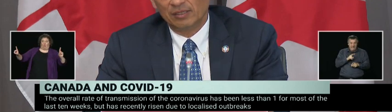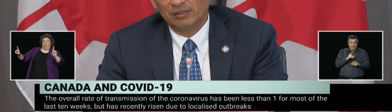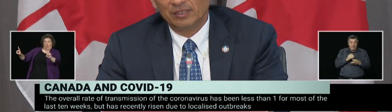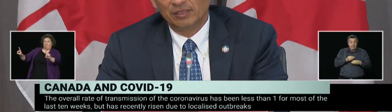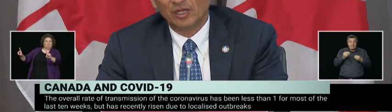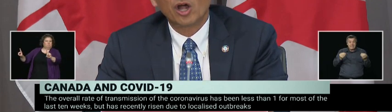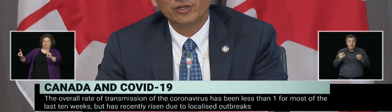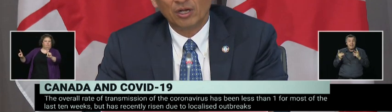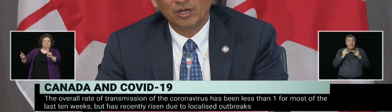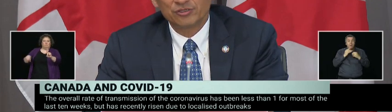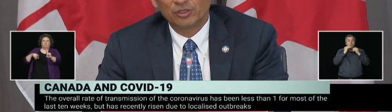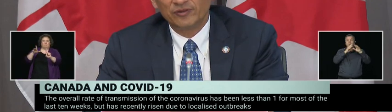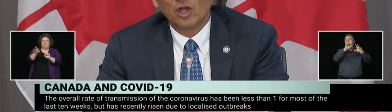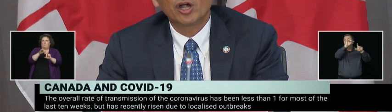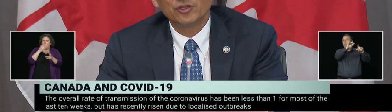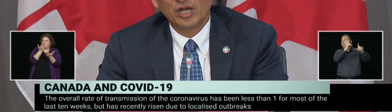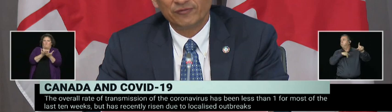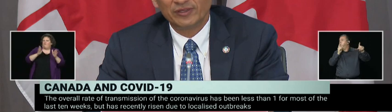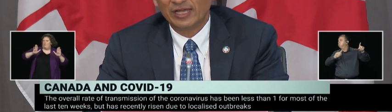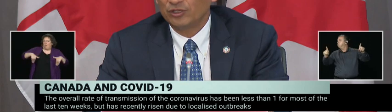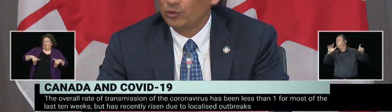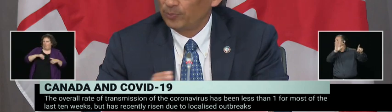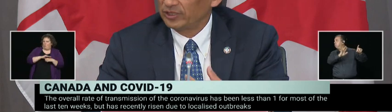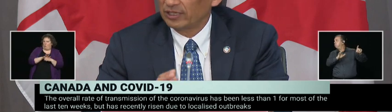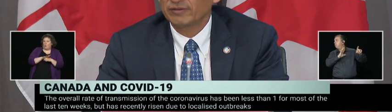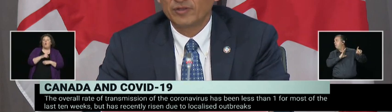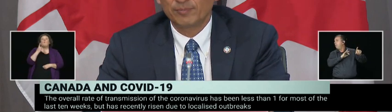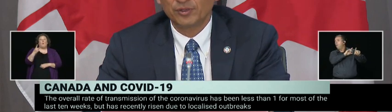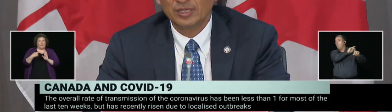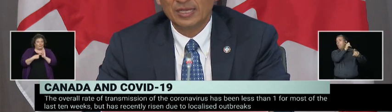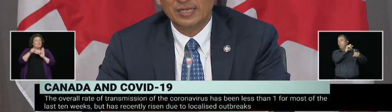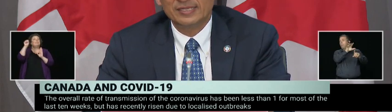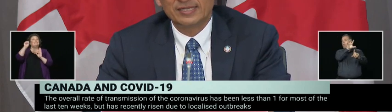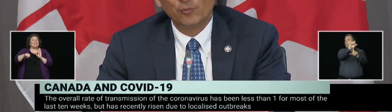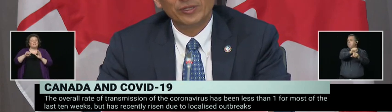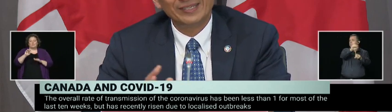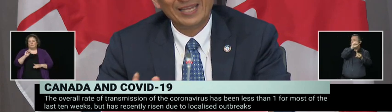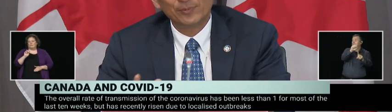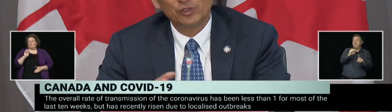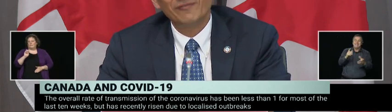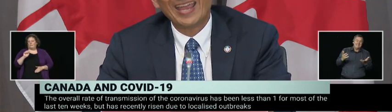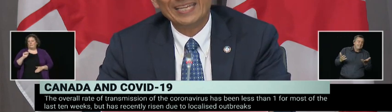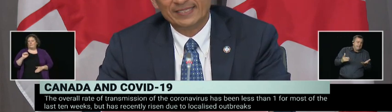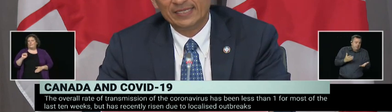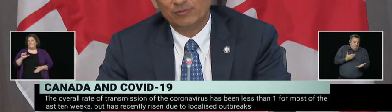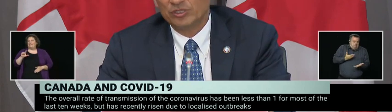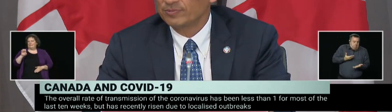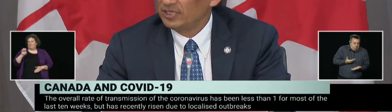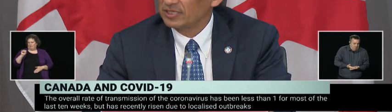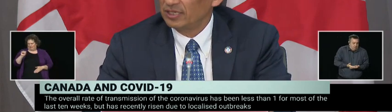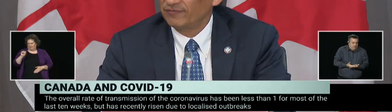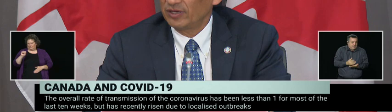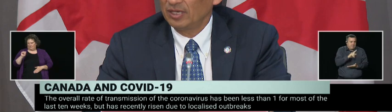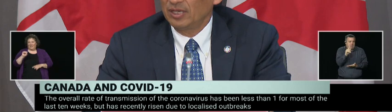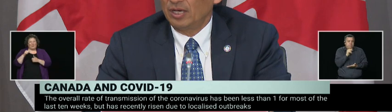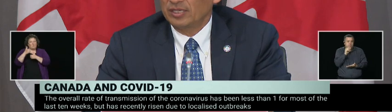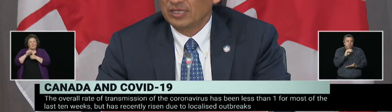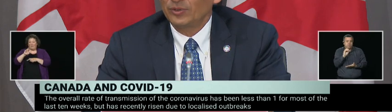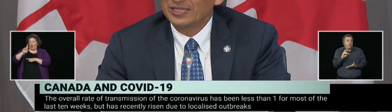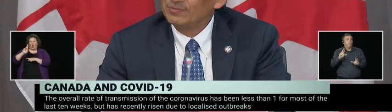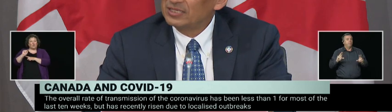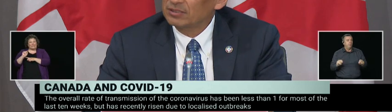the R-naught for that, the reproductive number, is somewhere in the neighbourhood of 18, which means that if